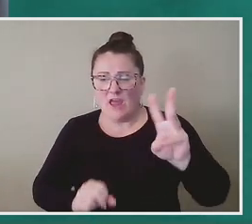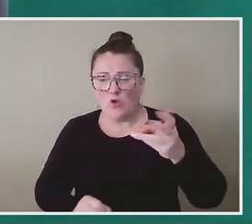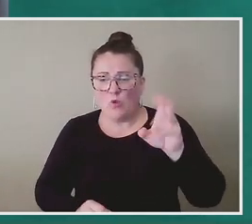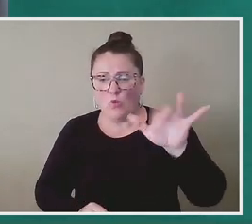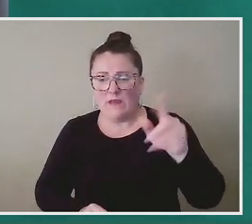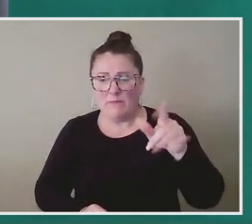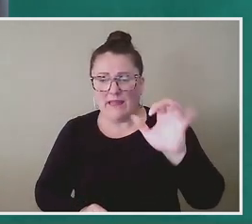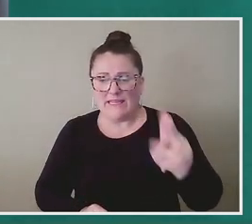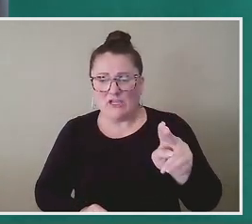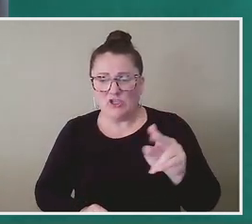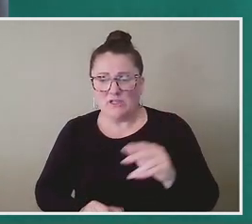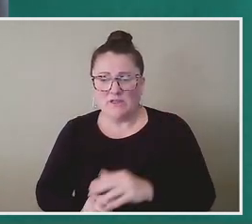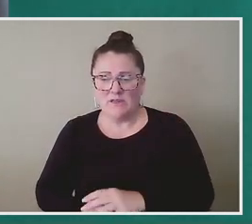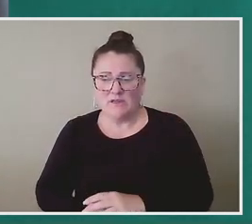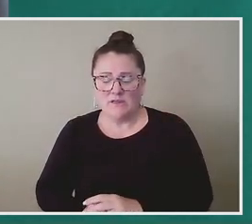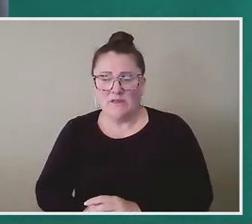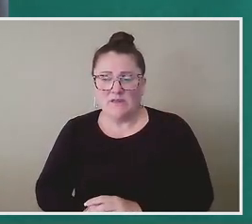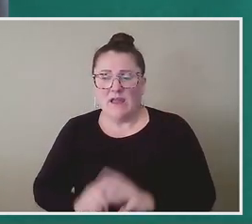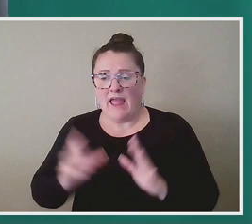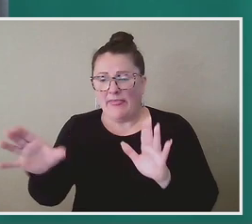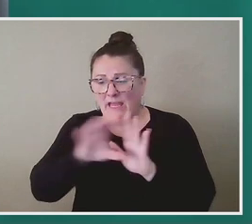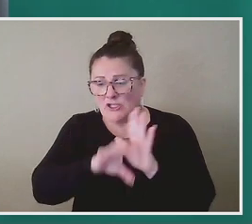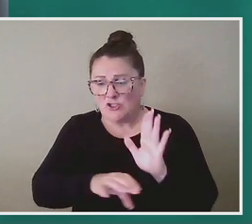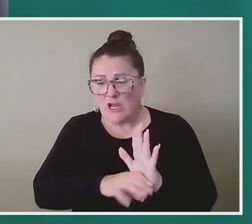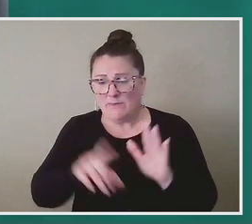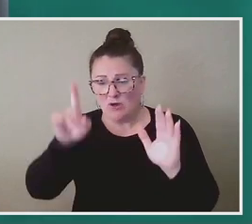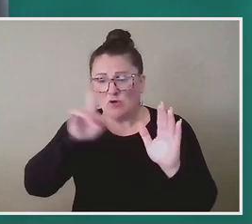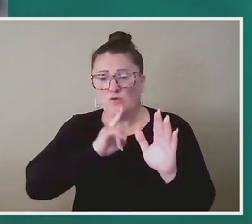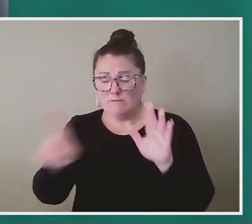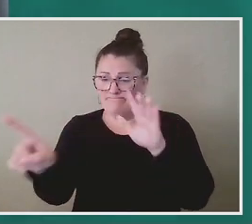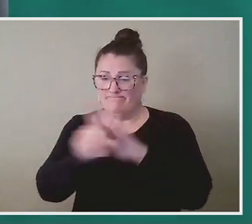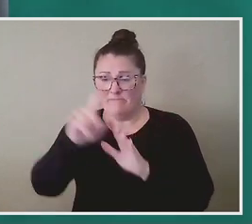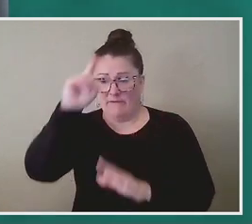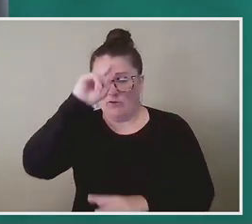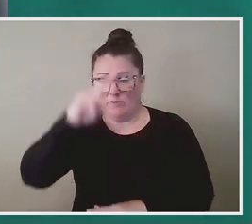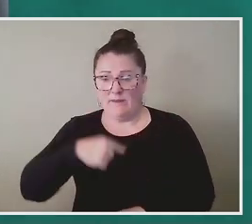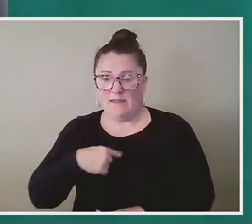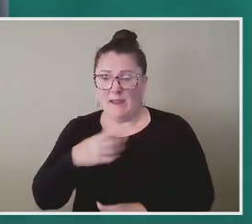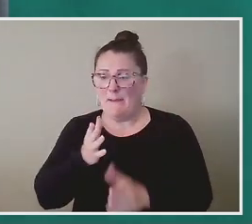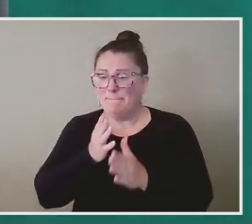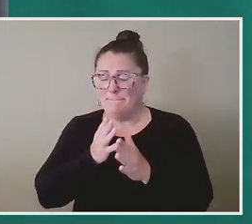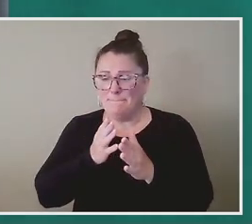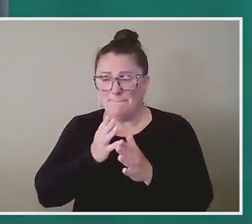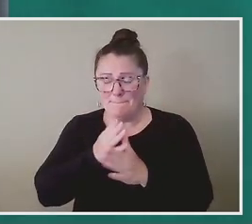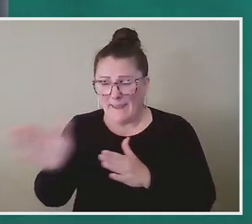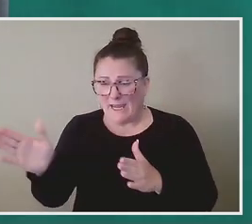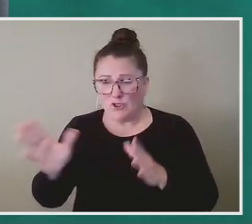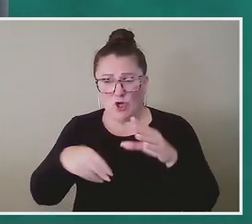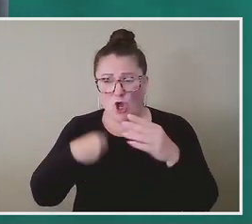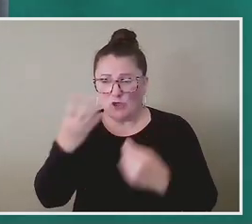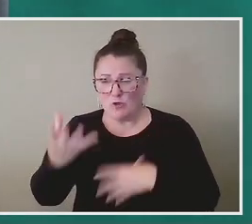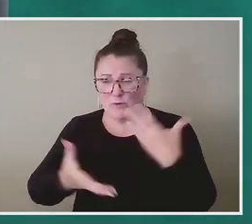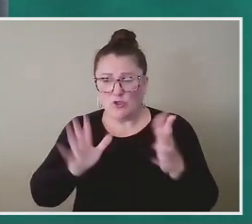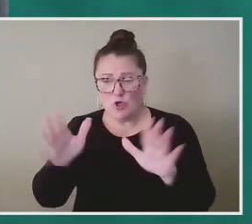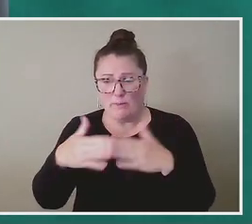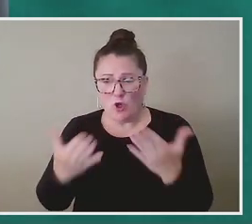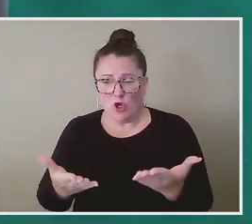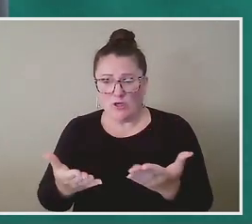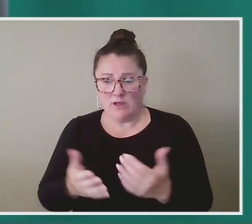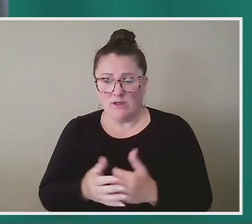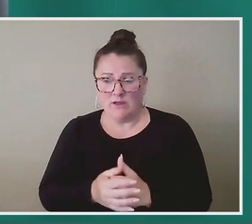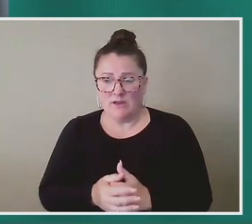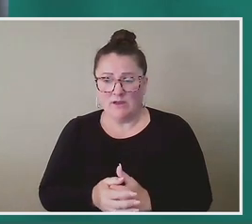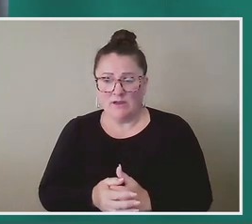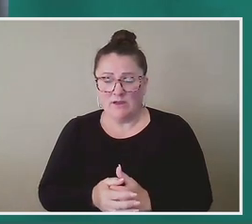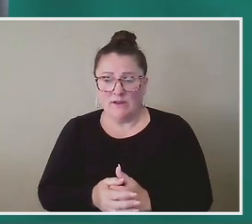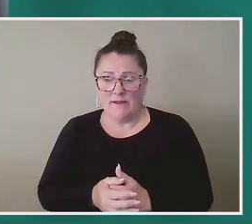And the Gory Island chapter, what came into focus were what I think are some of the major contributions of your book, which is there are